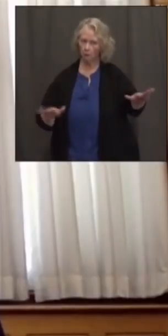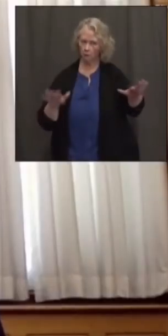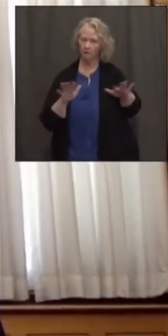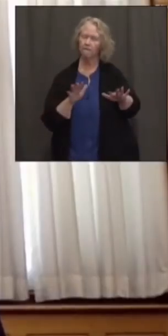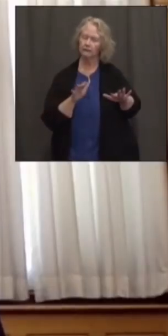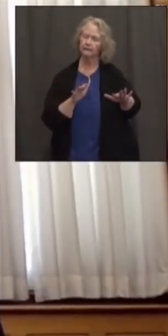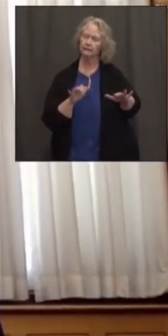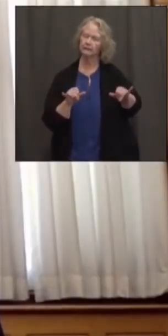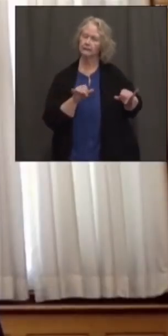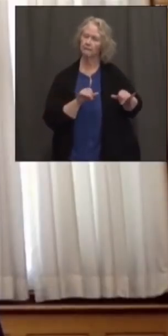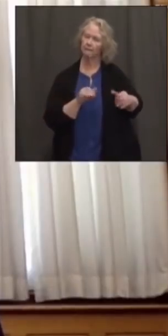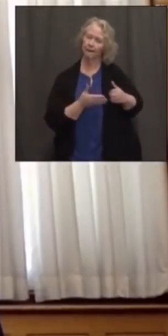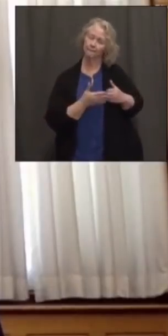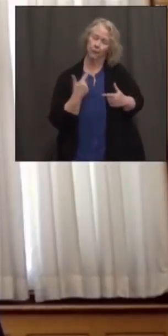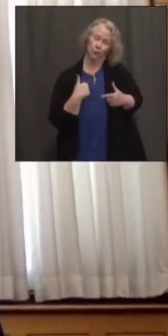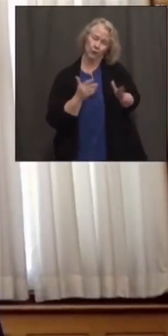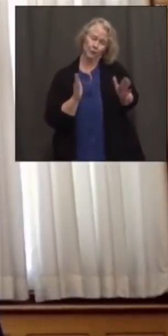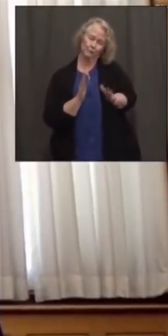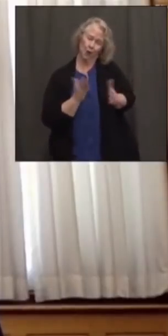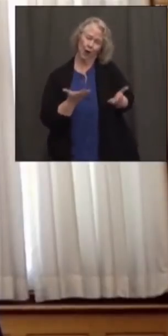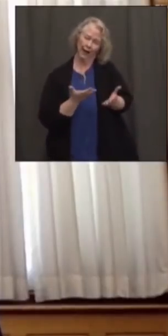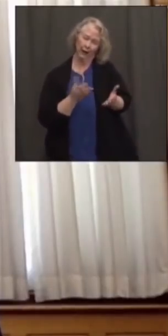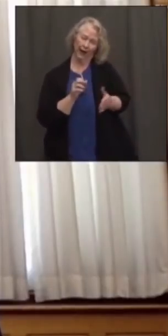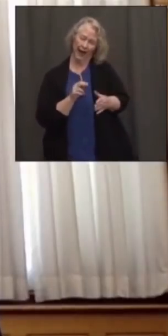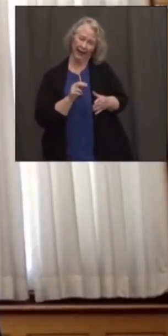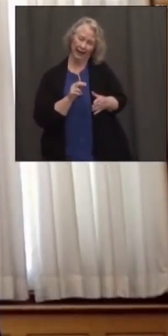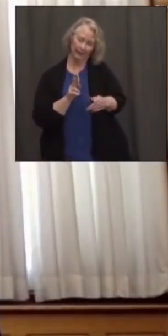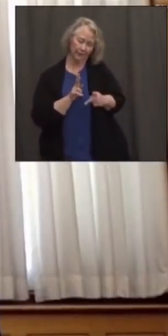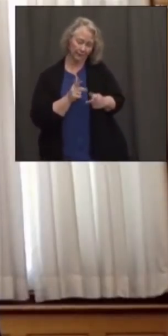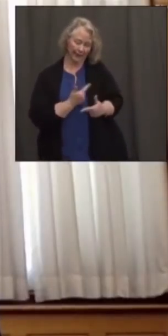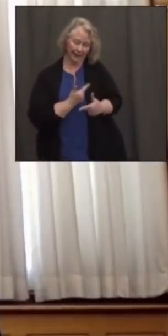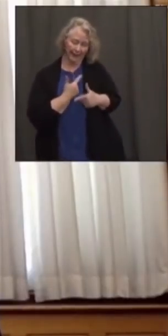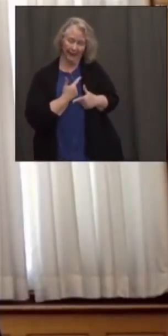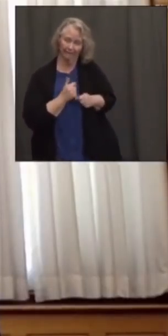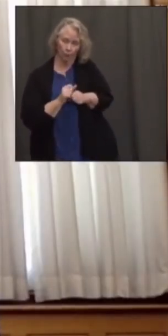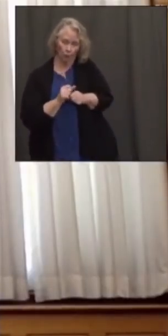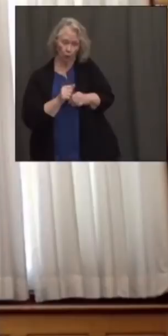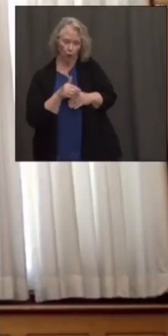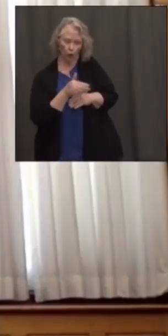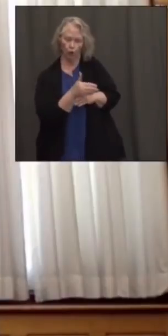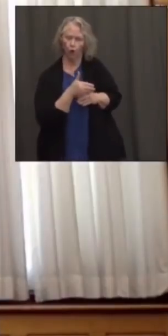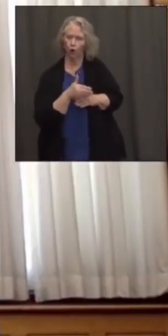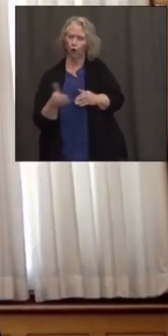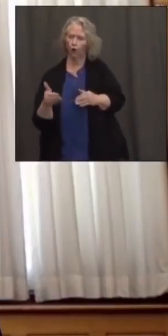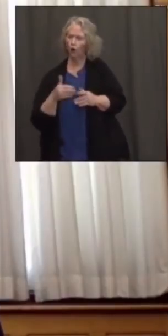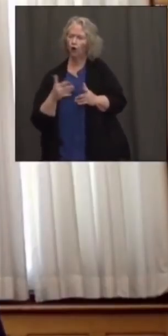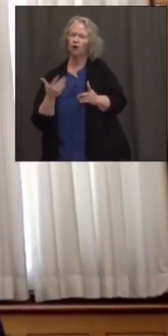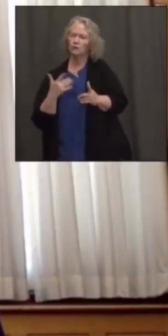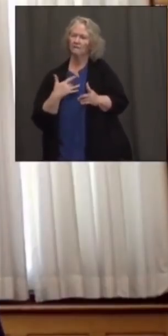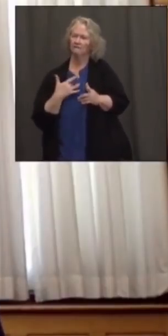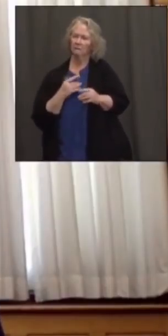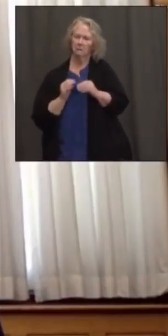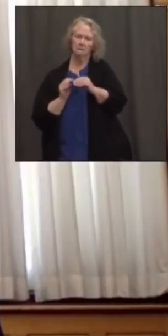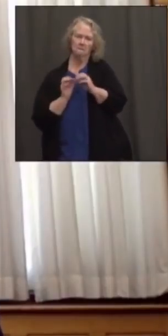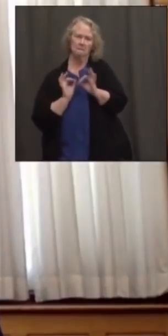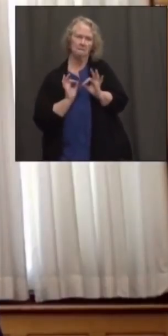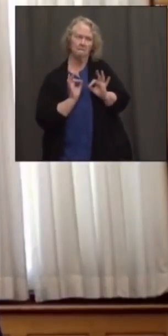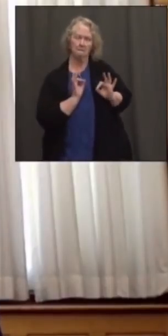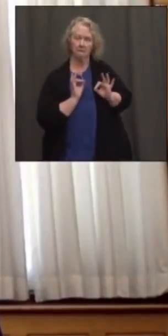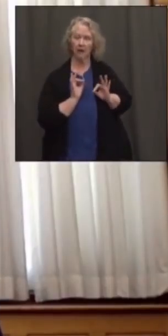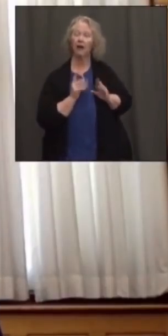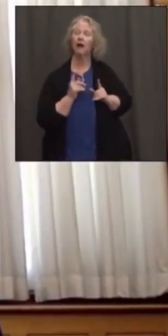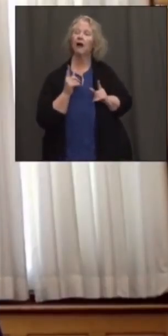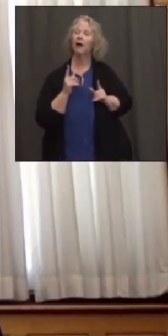that helps. We're a small state, so people live and work in different places. I think the overall dynamics are very positive. More people are getting vaccinated